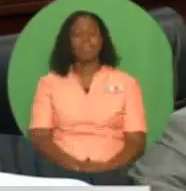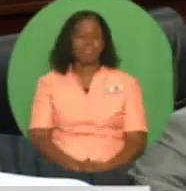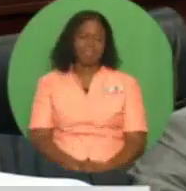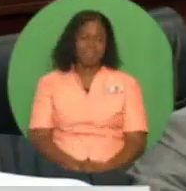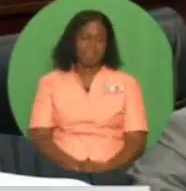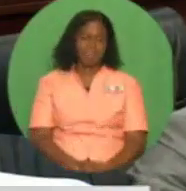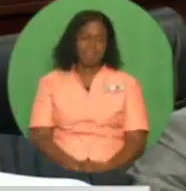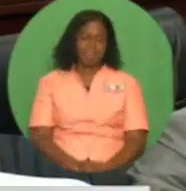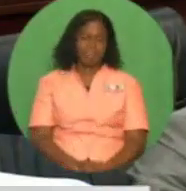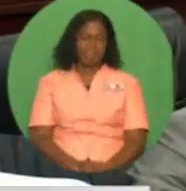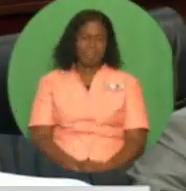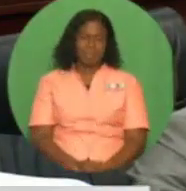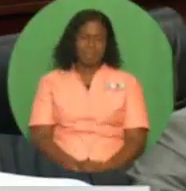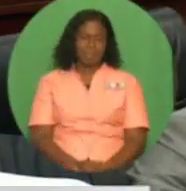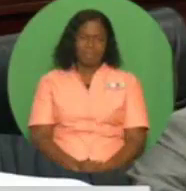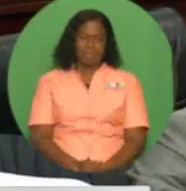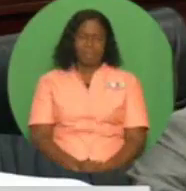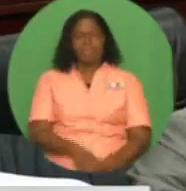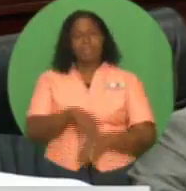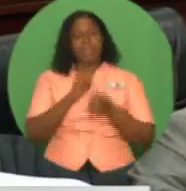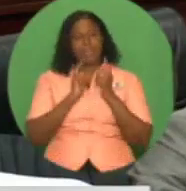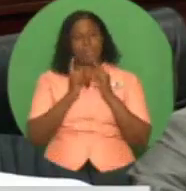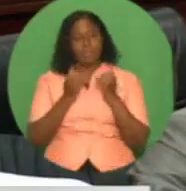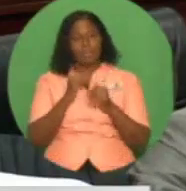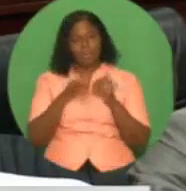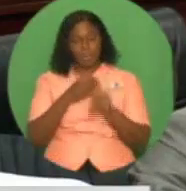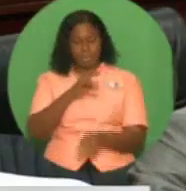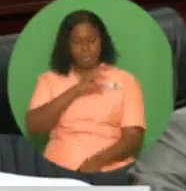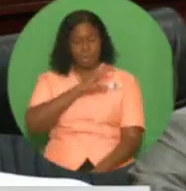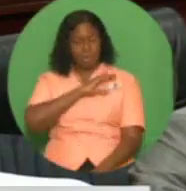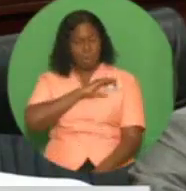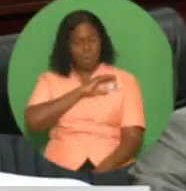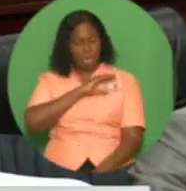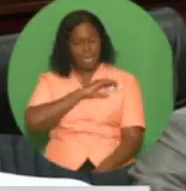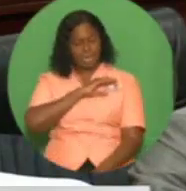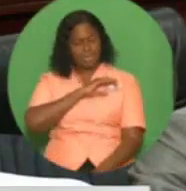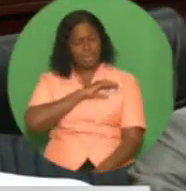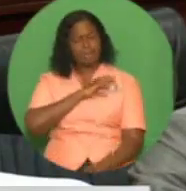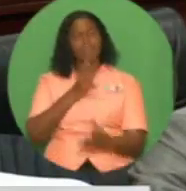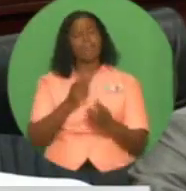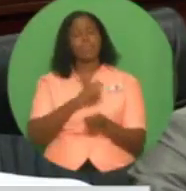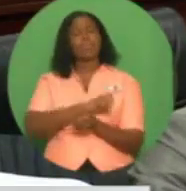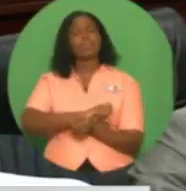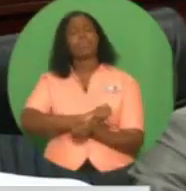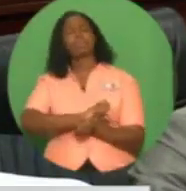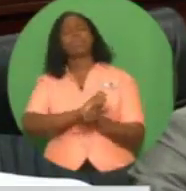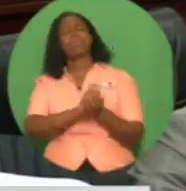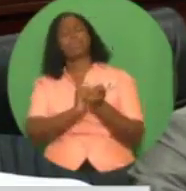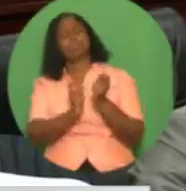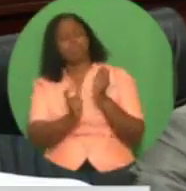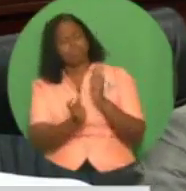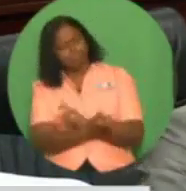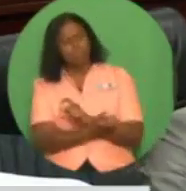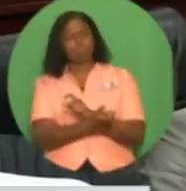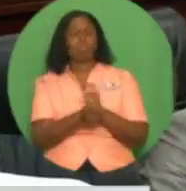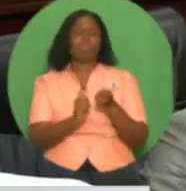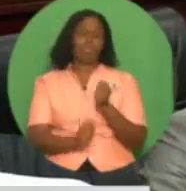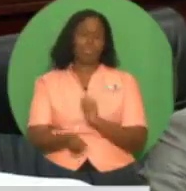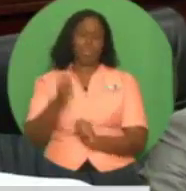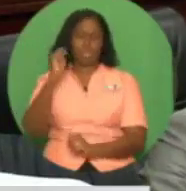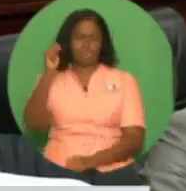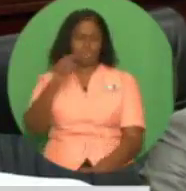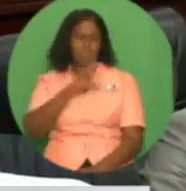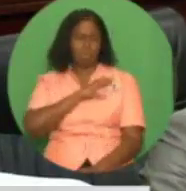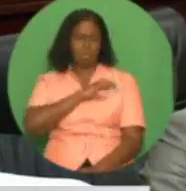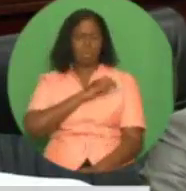transforming and modernizing the Trinidad and Tobago Police Service. We are well aware that the image of the Trinidad and